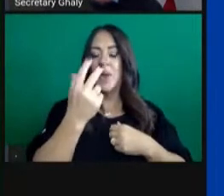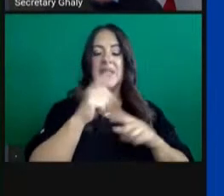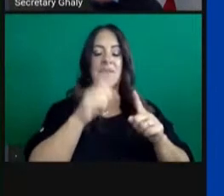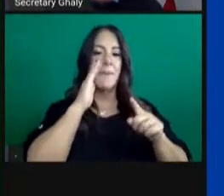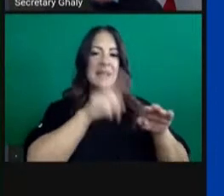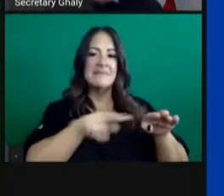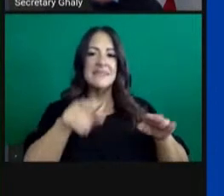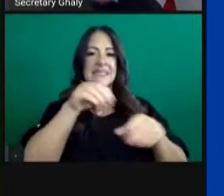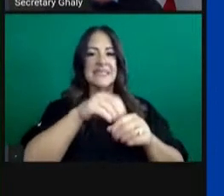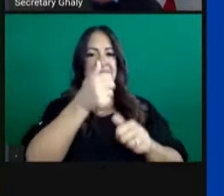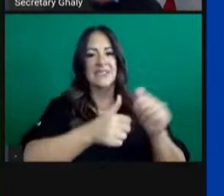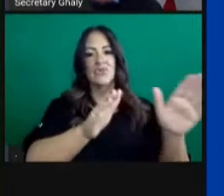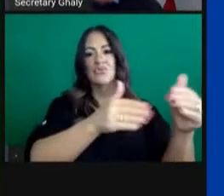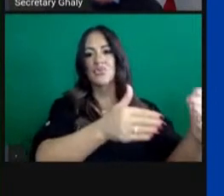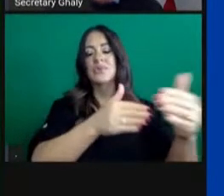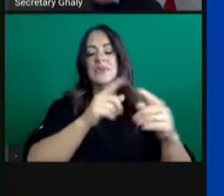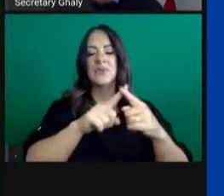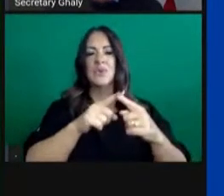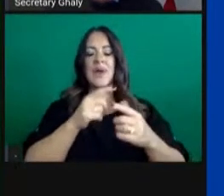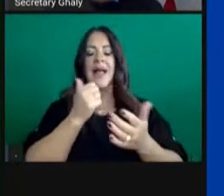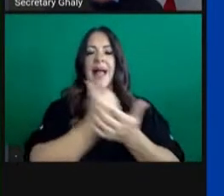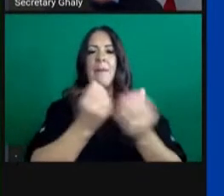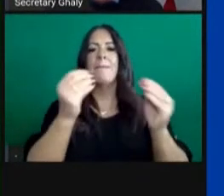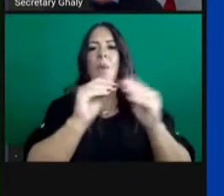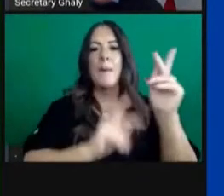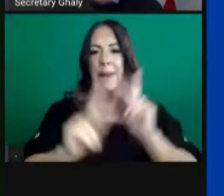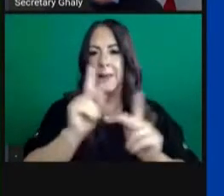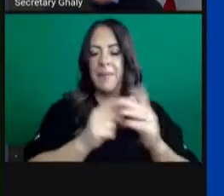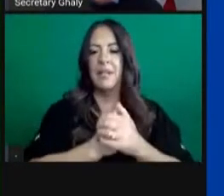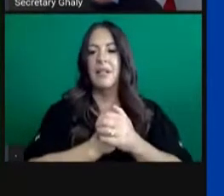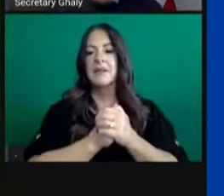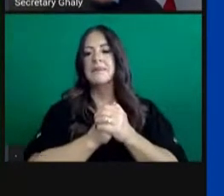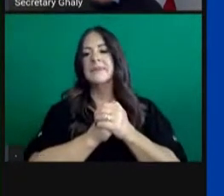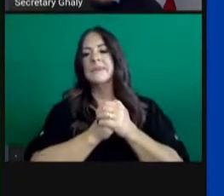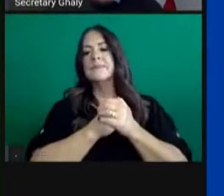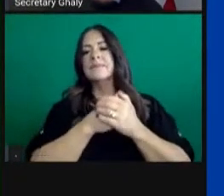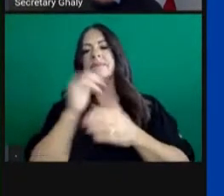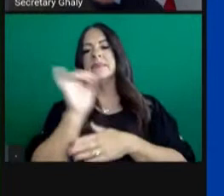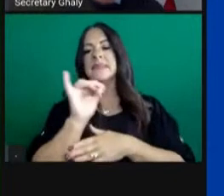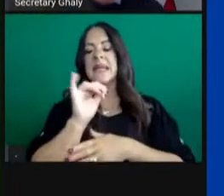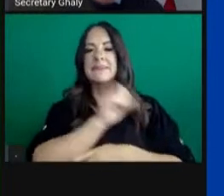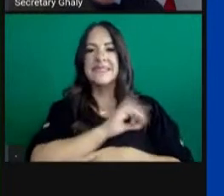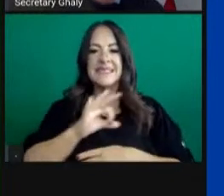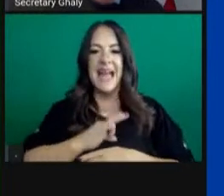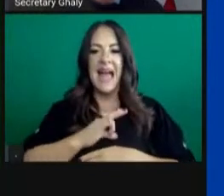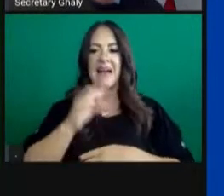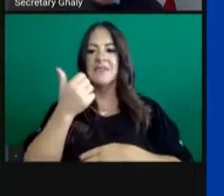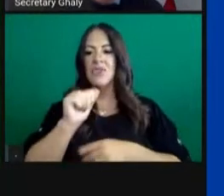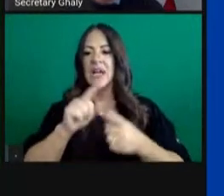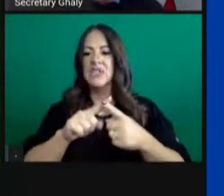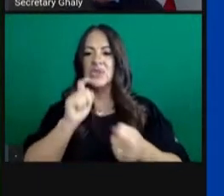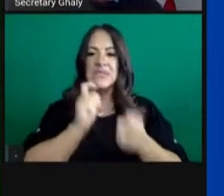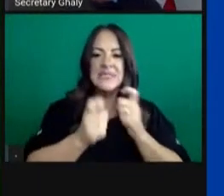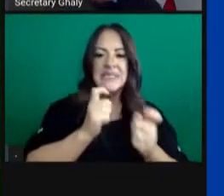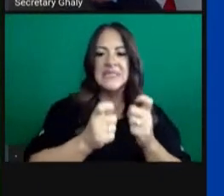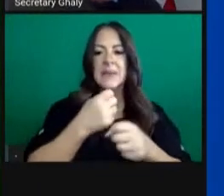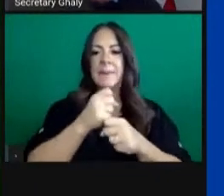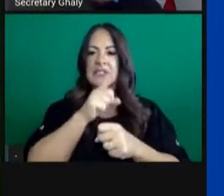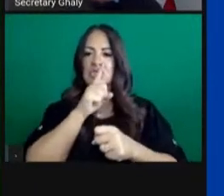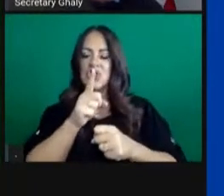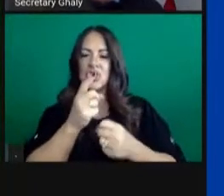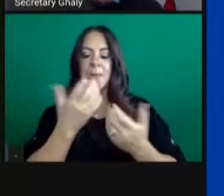configurations with different levels of supervision, supplies, you're in this mode of trying to conserve them, adapt them,